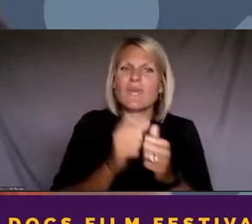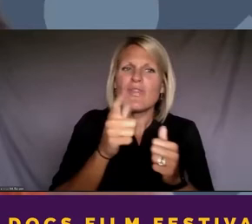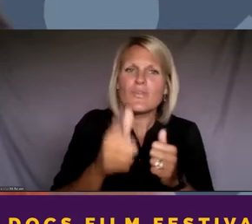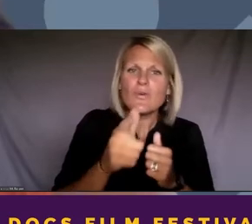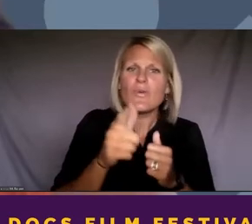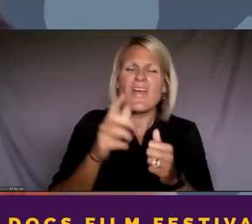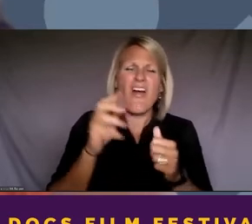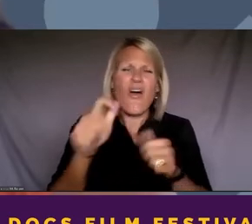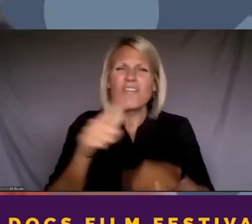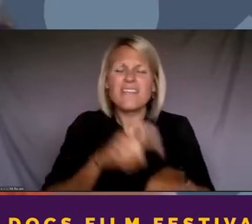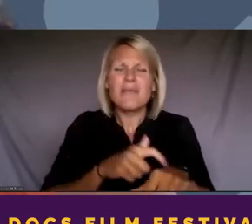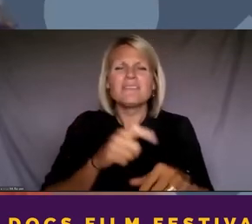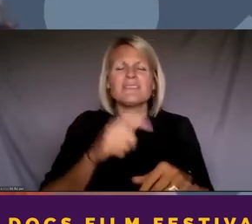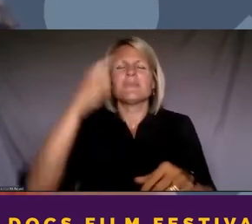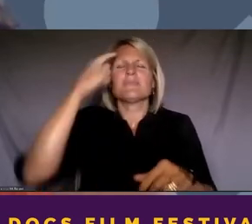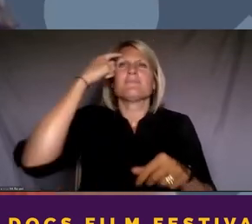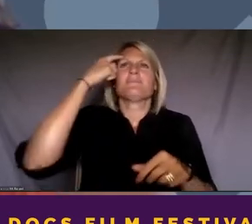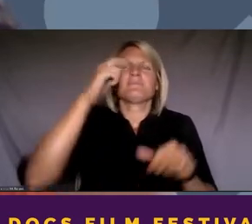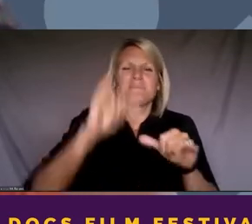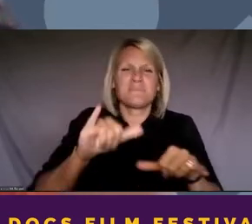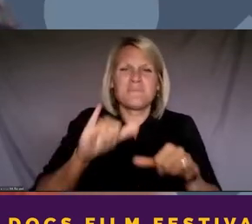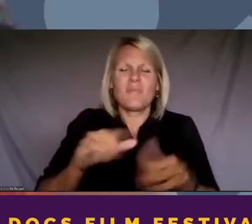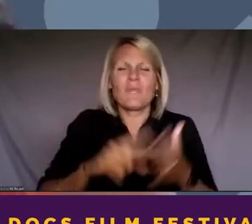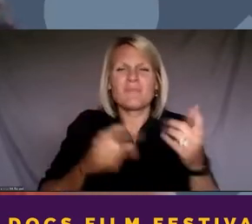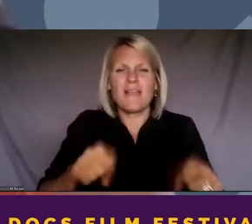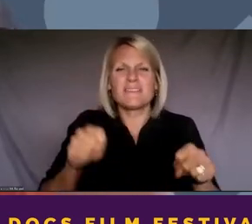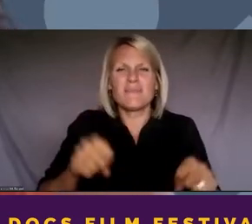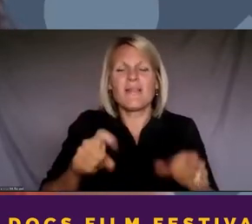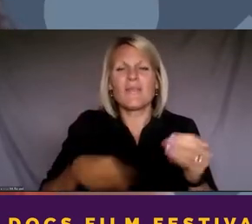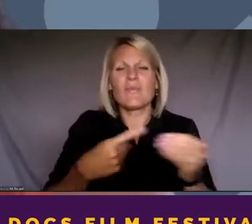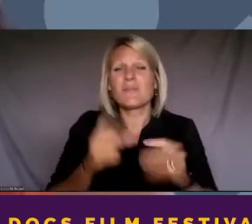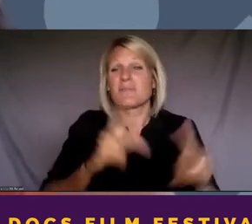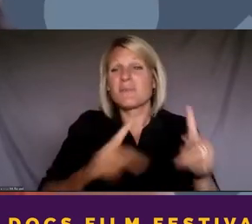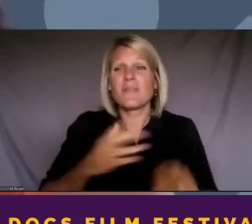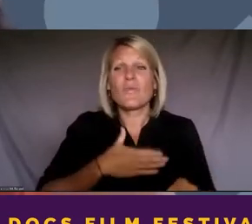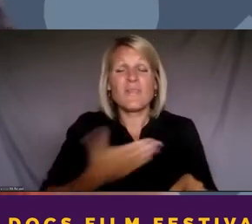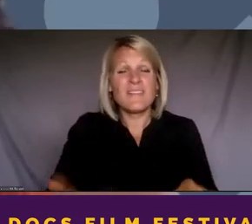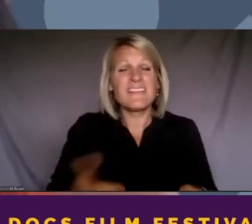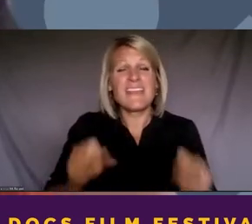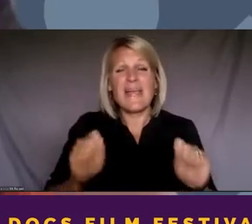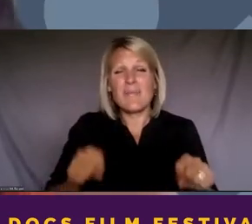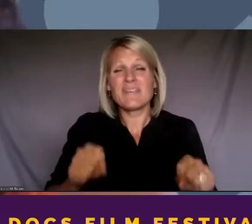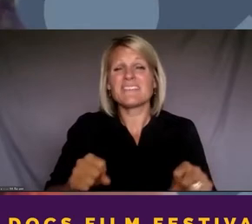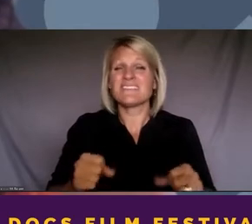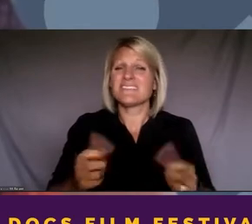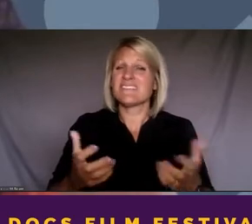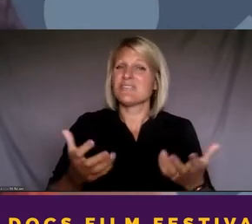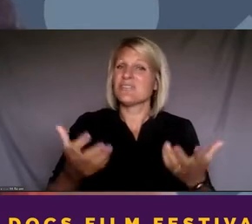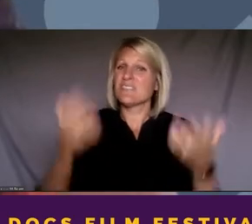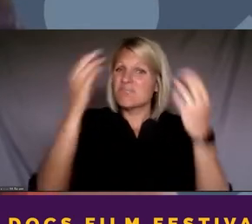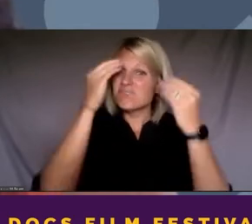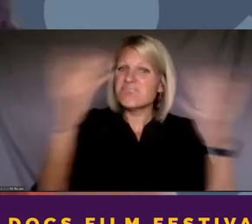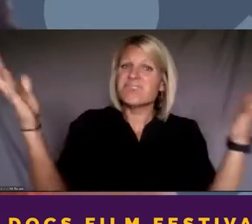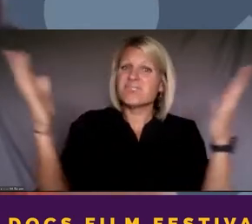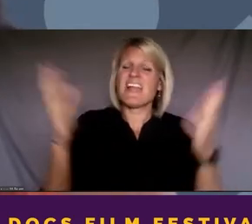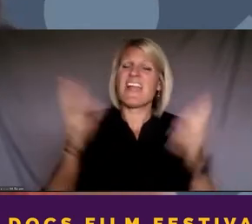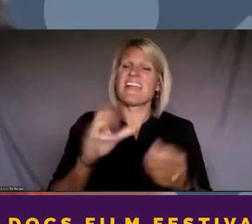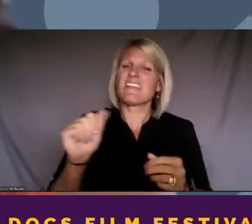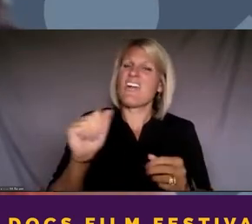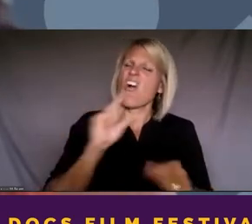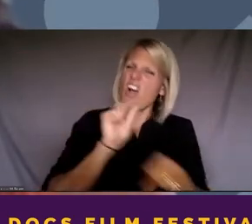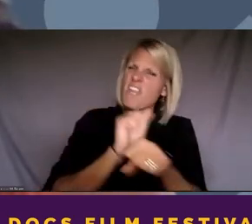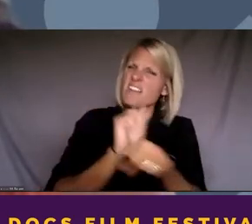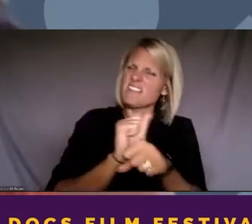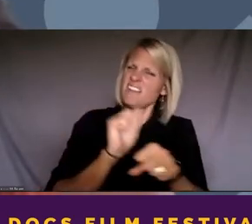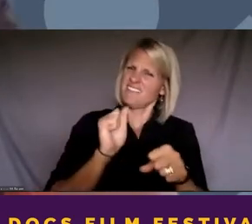we do, what is possible when people are willing and able to lift their voices and to be authentic and real about their